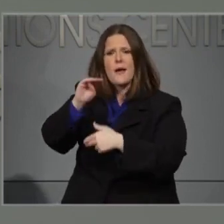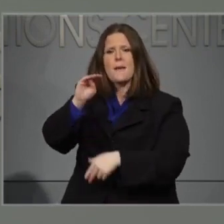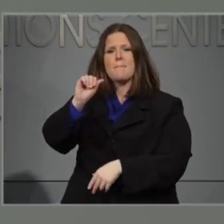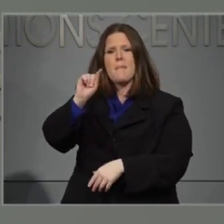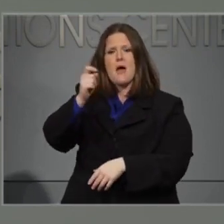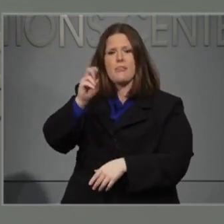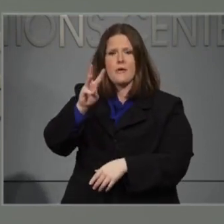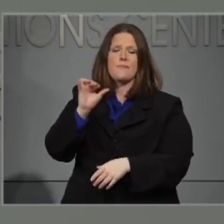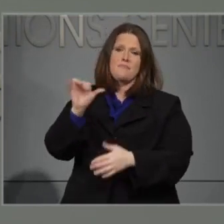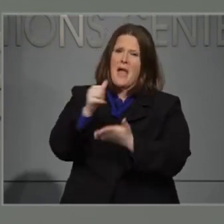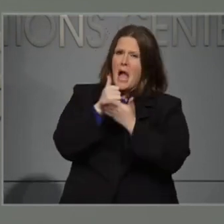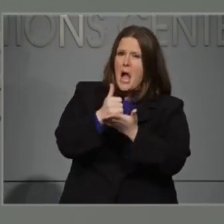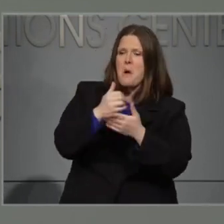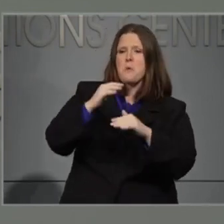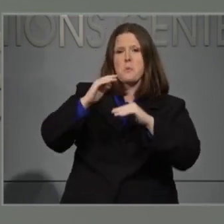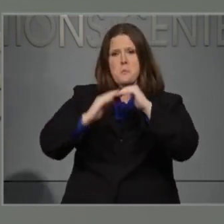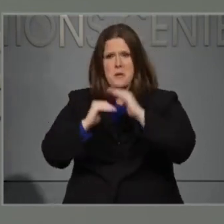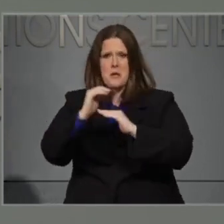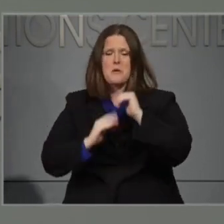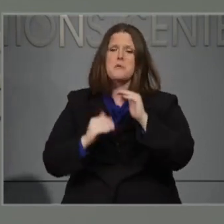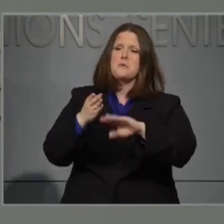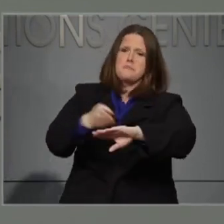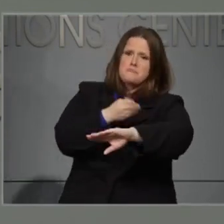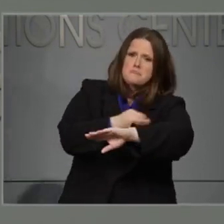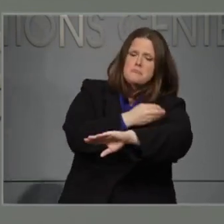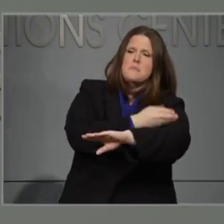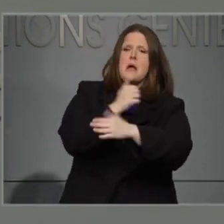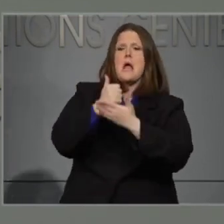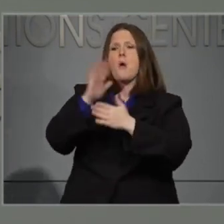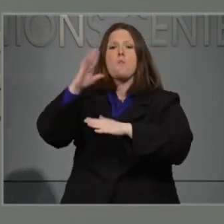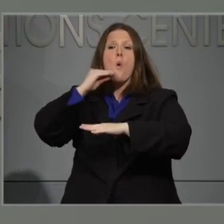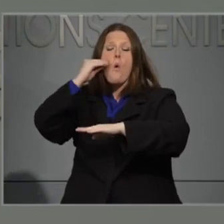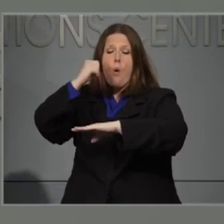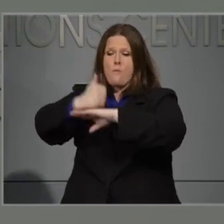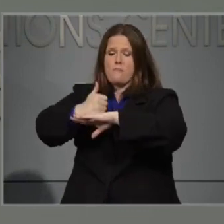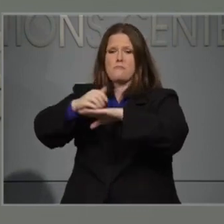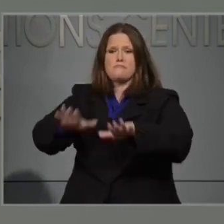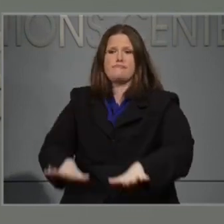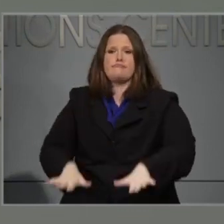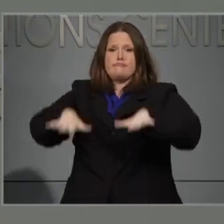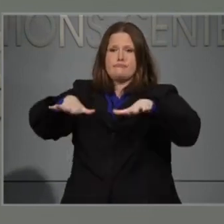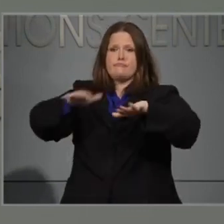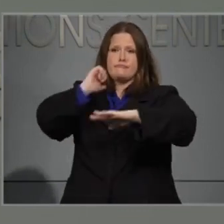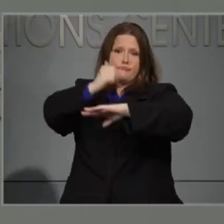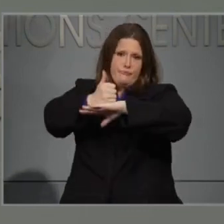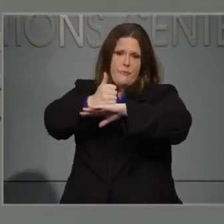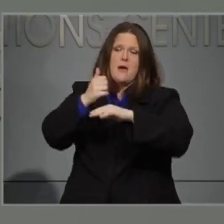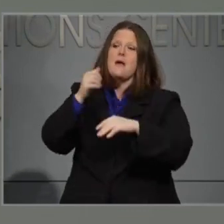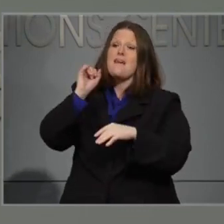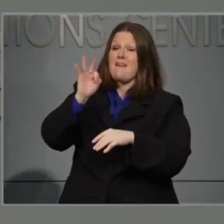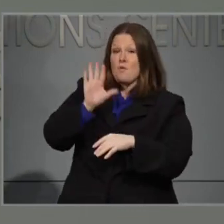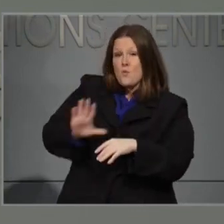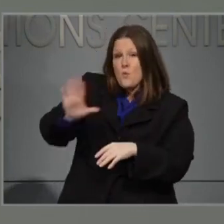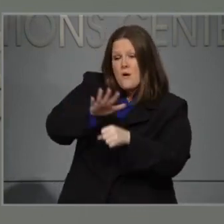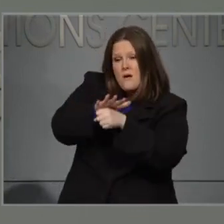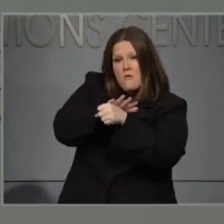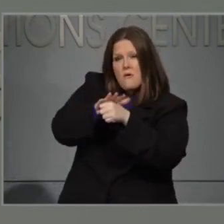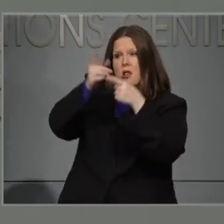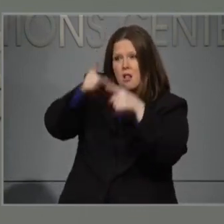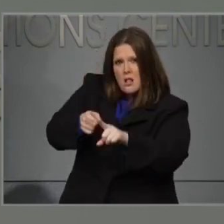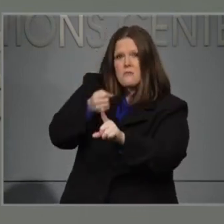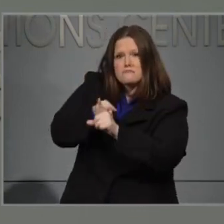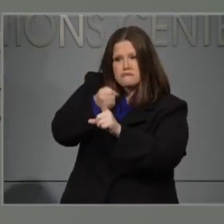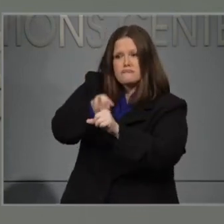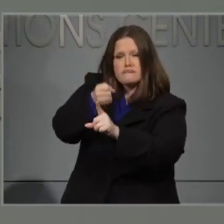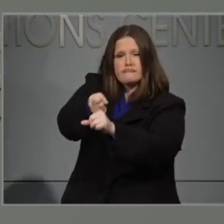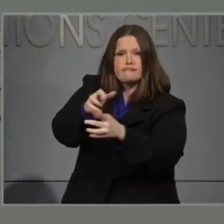to repair, reconstruct, or elevate homes that were damaged by either or both storms. The program is available in the